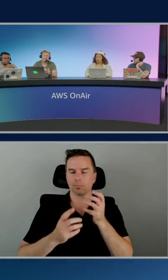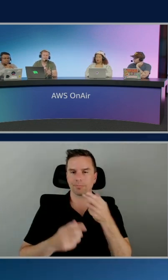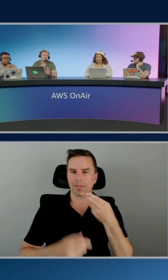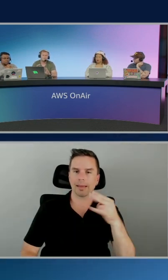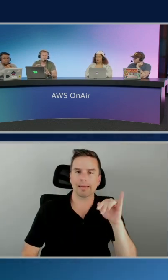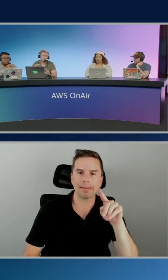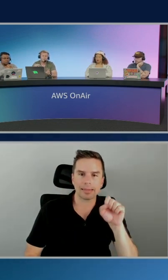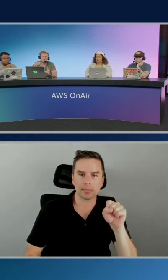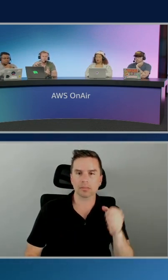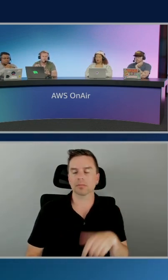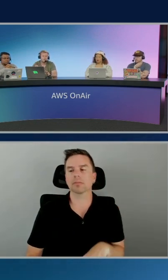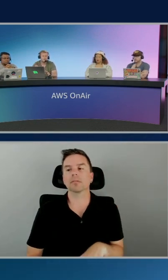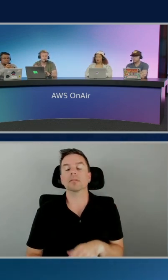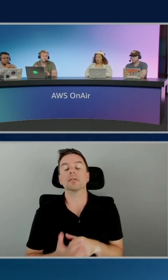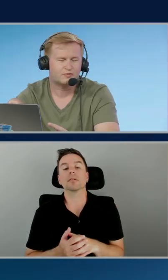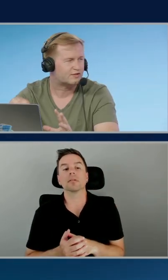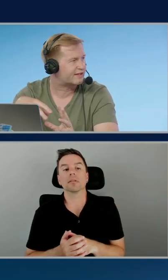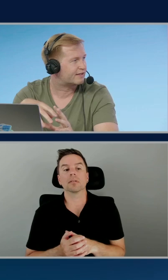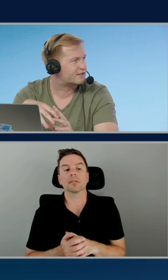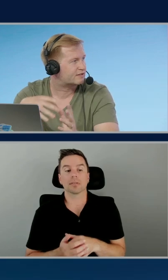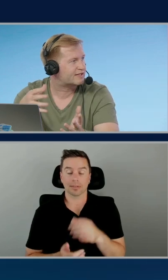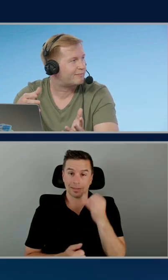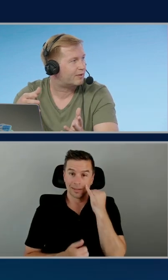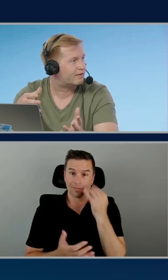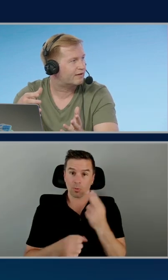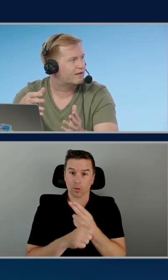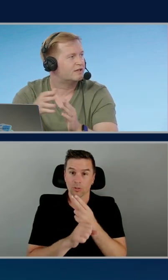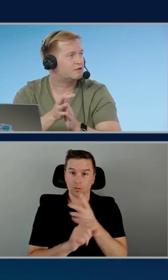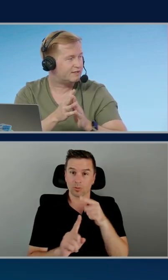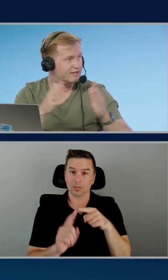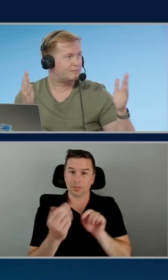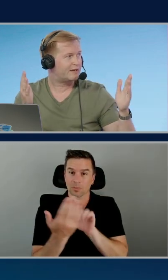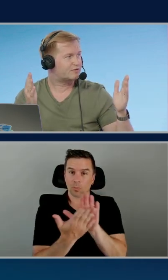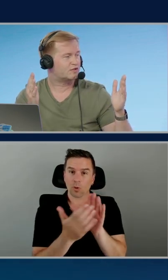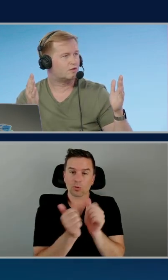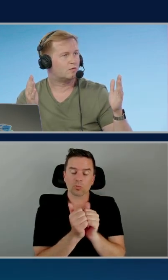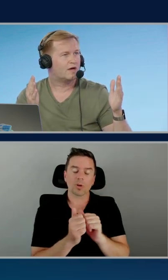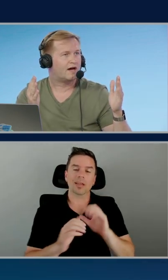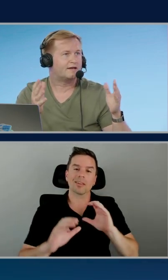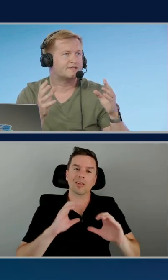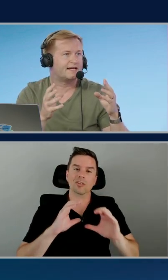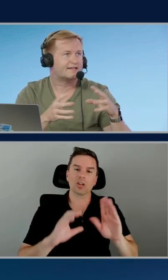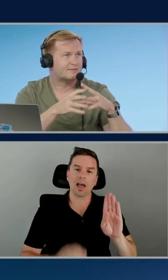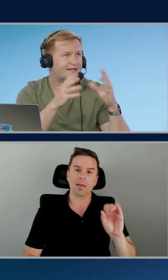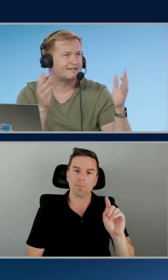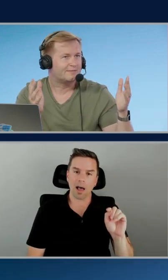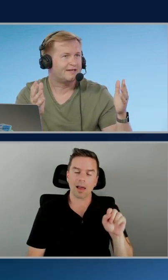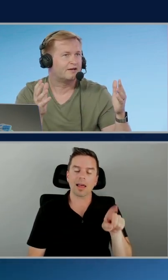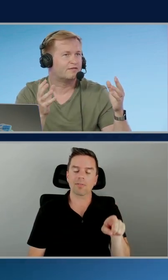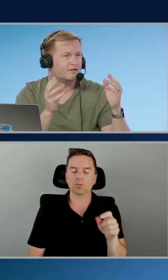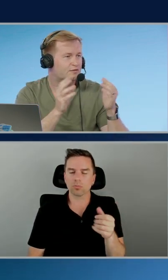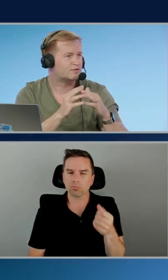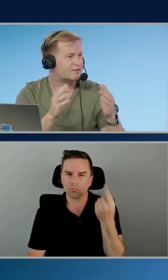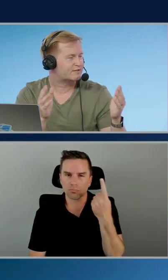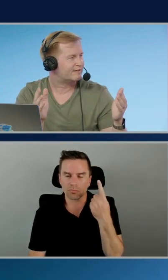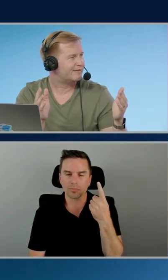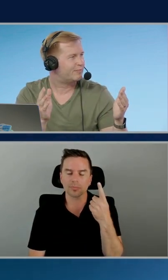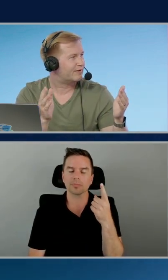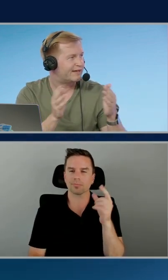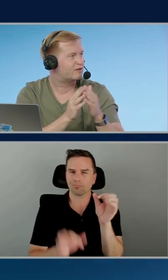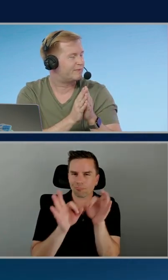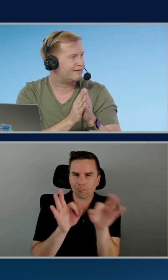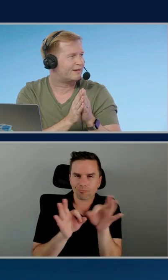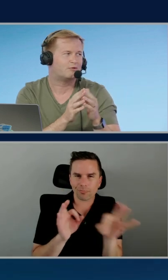this is because if you wanted to use this approach on like a chat bot, you need to be able to understand the semantic meaning of the user's